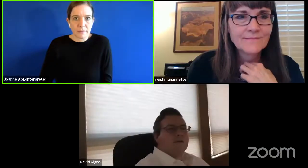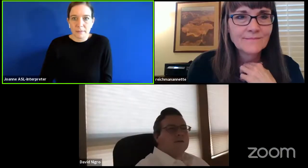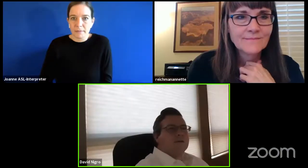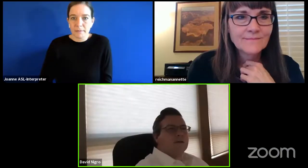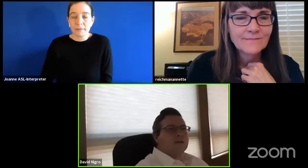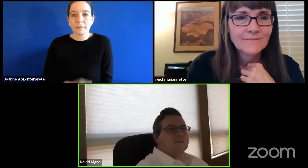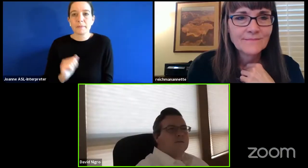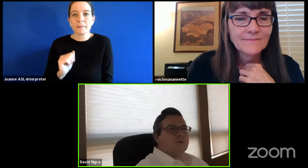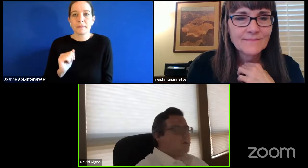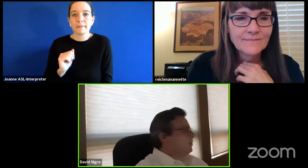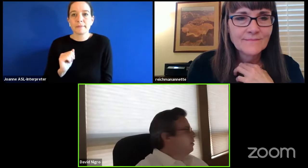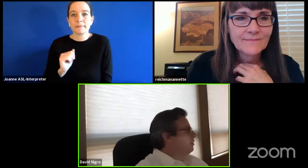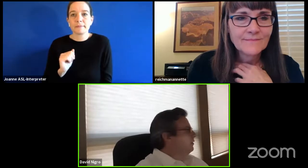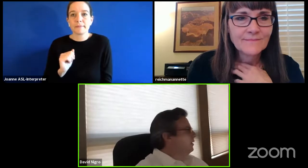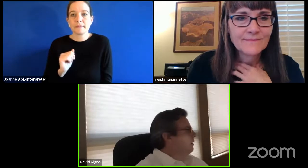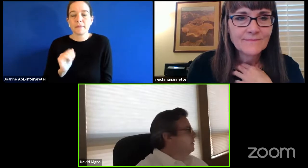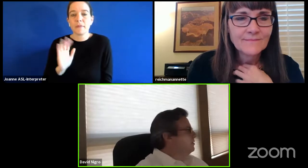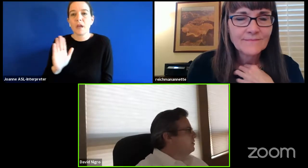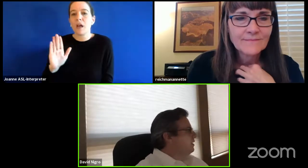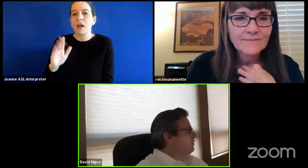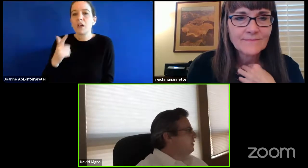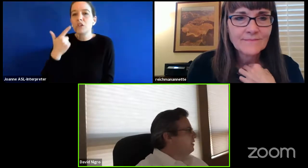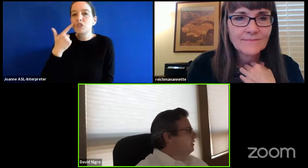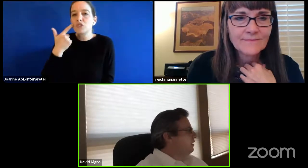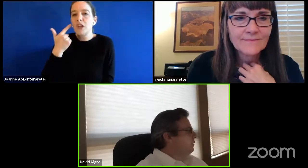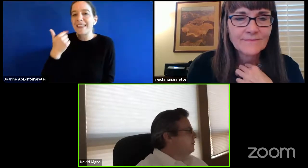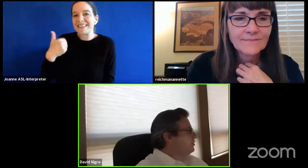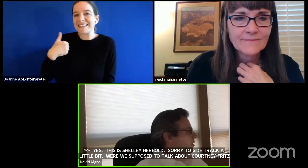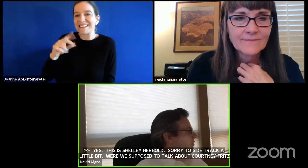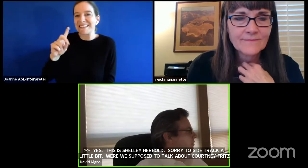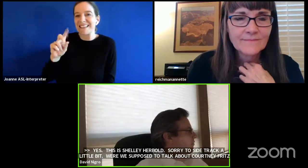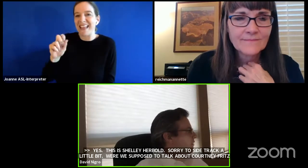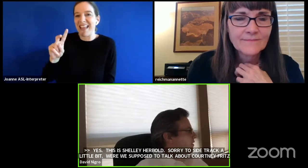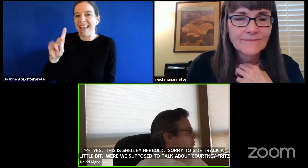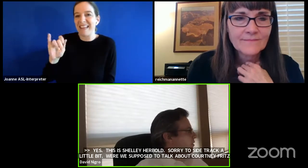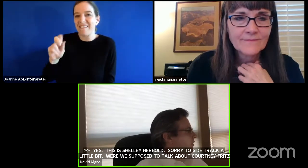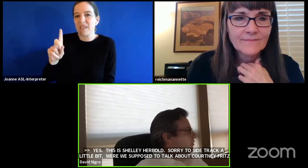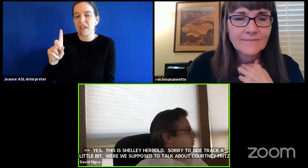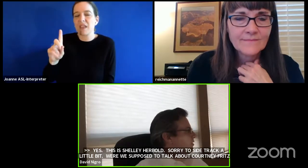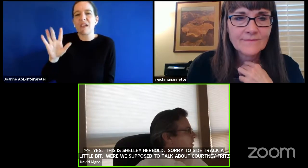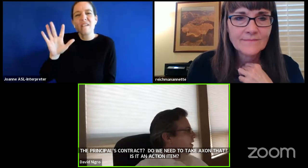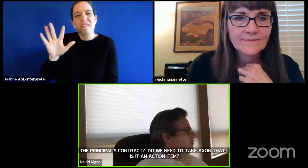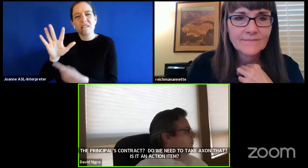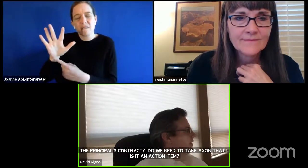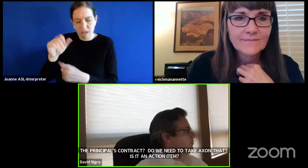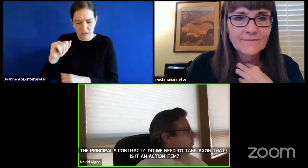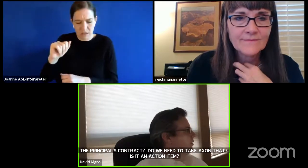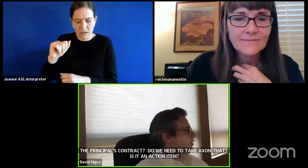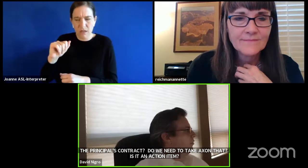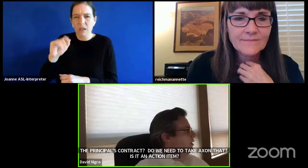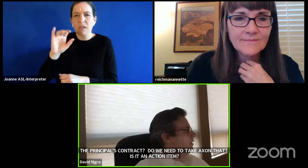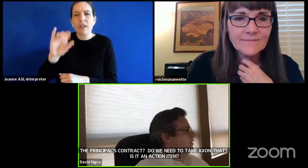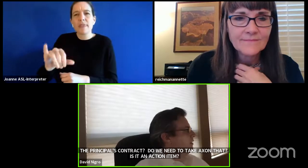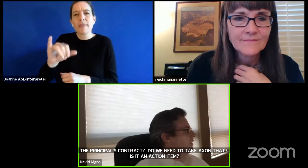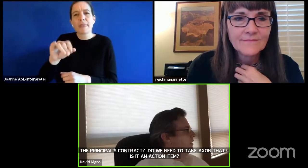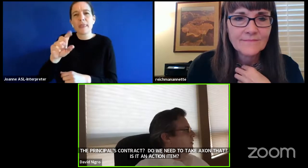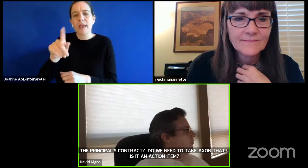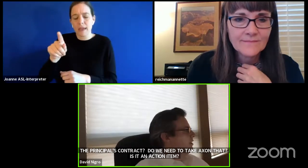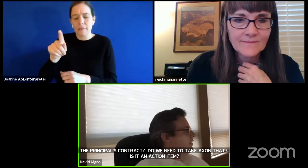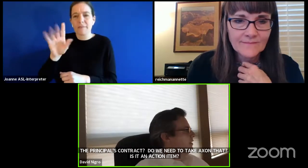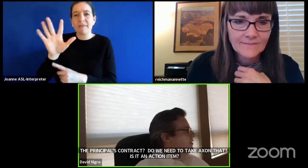uh board member herbald uh this is david um so 5.0 item 5.01